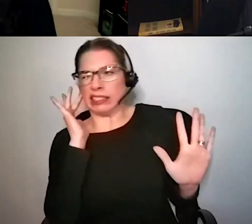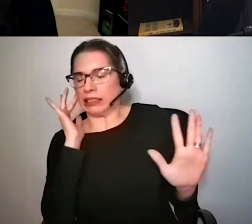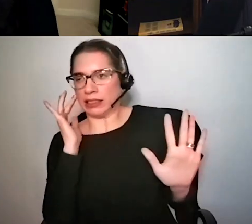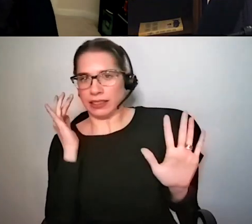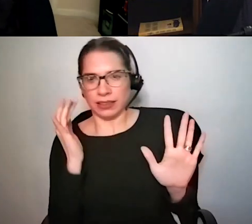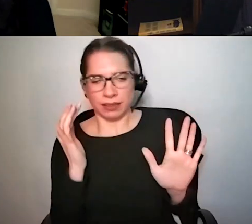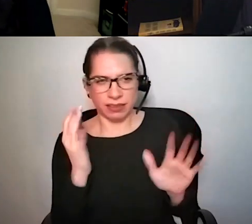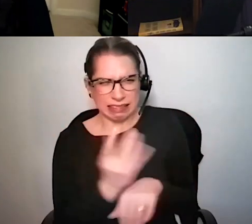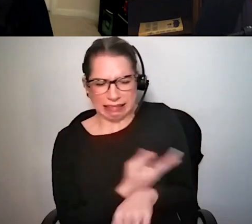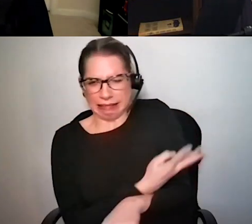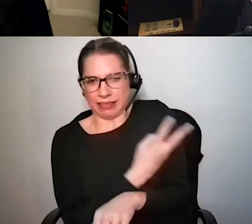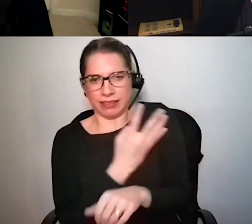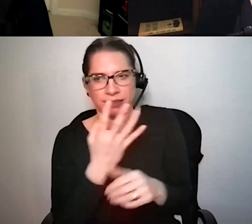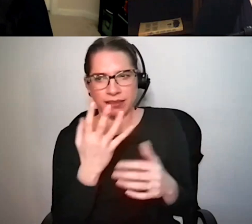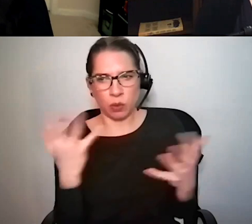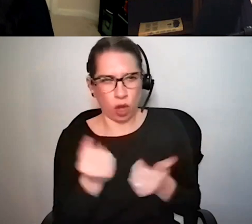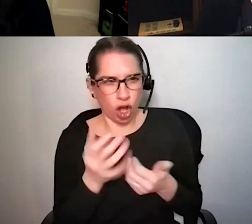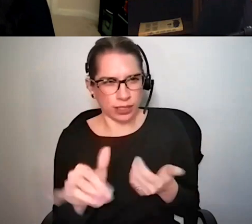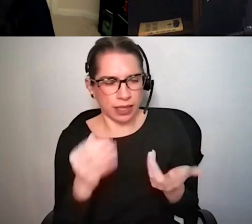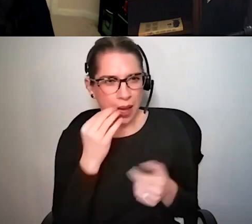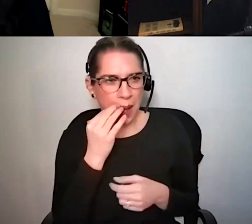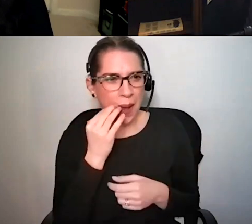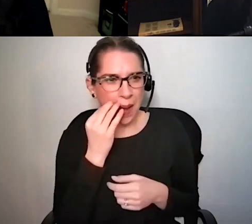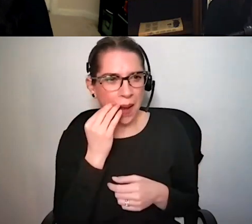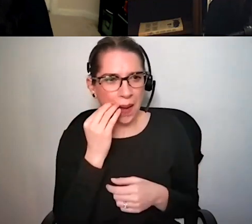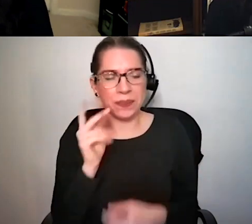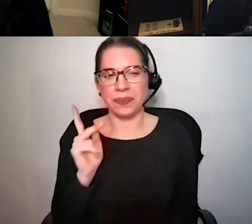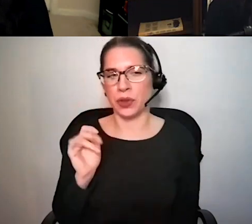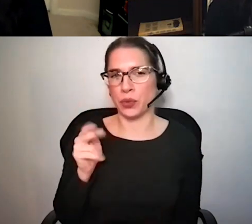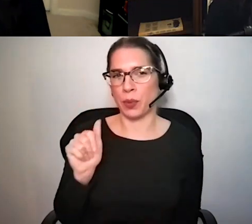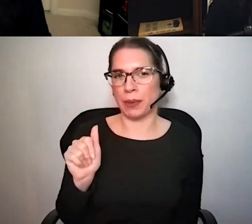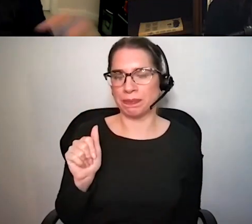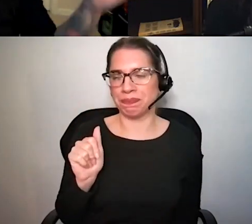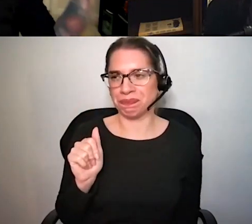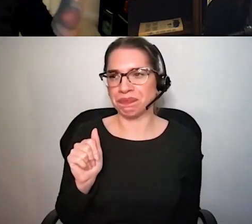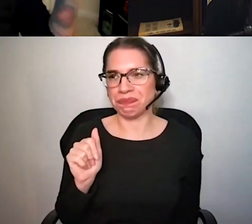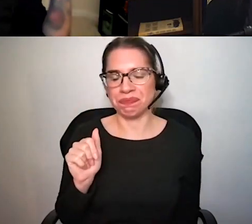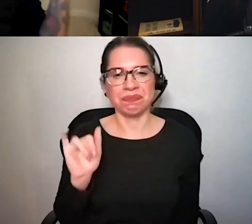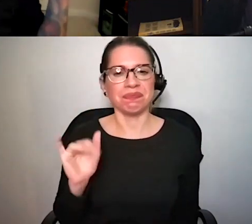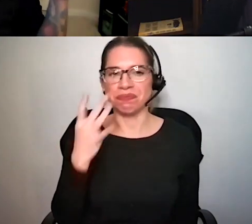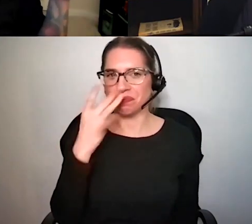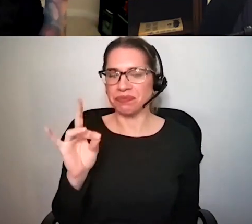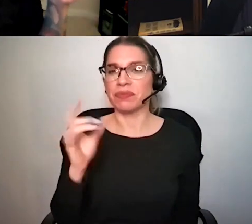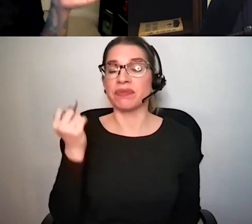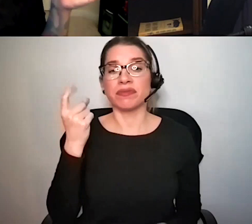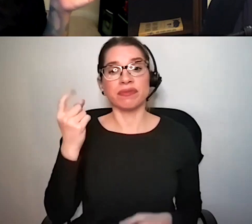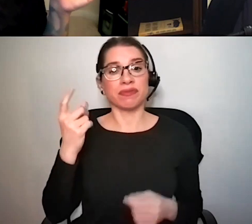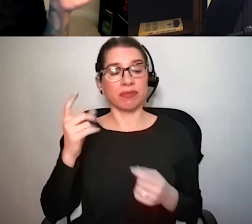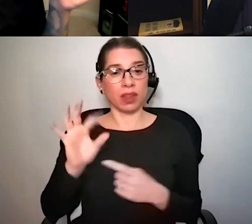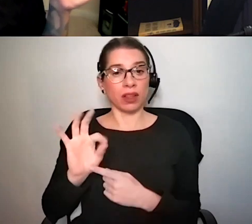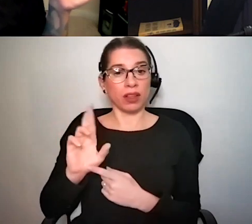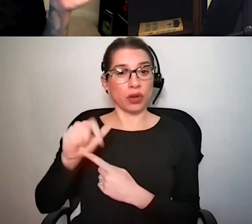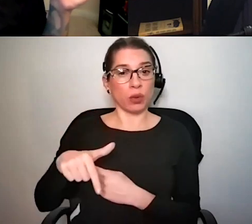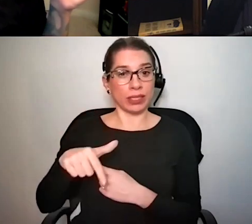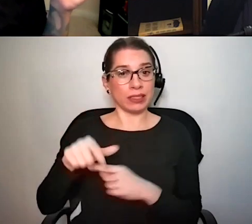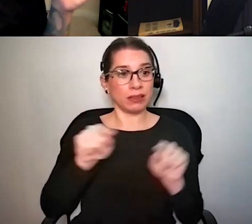so I think there are a couple of things about this one of them is that you know we have this massive range of frequencies that we can hear over